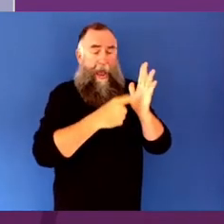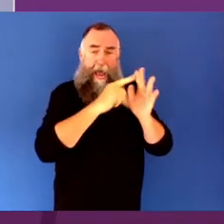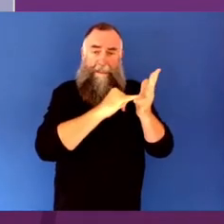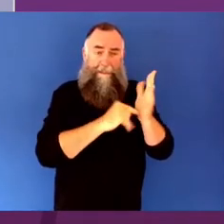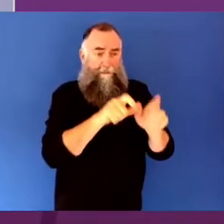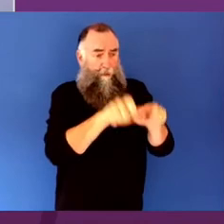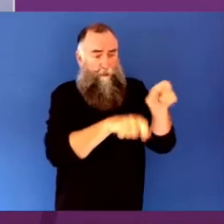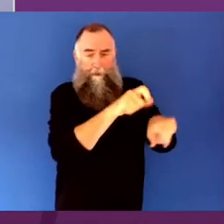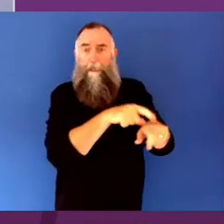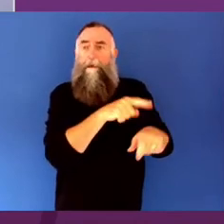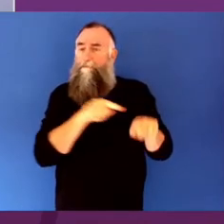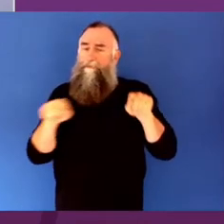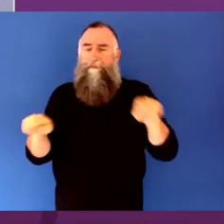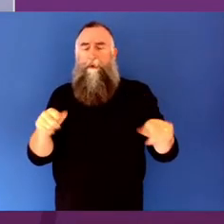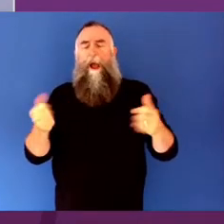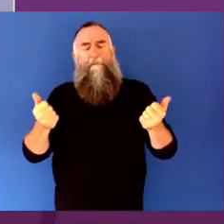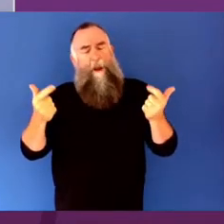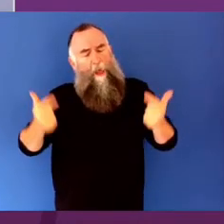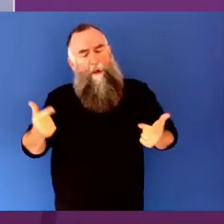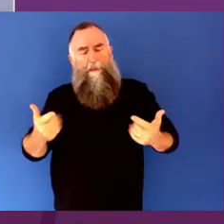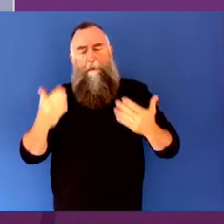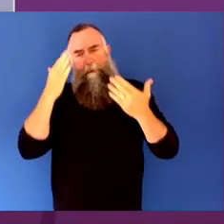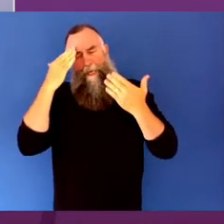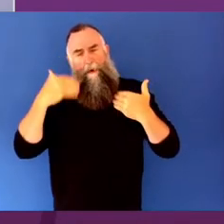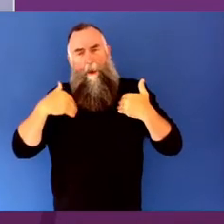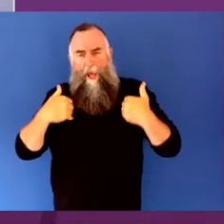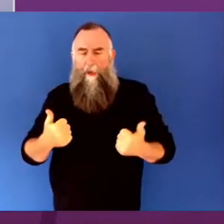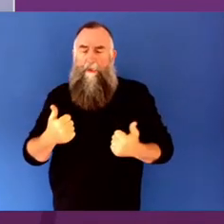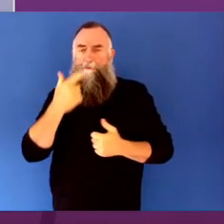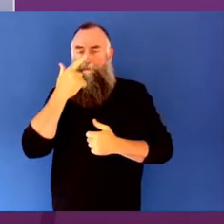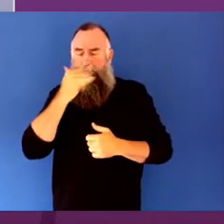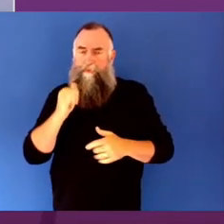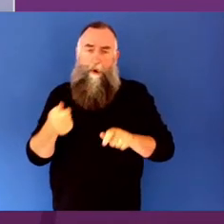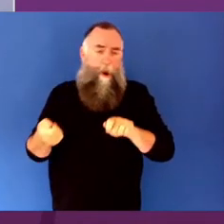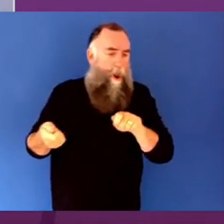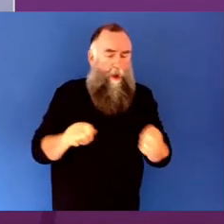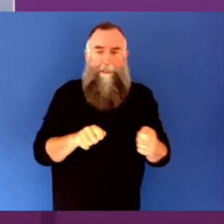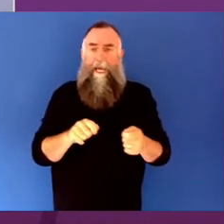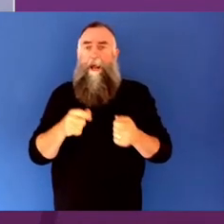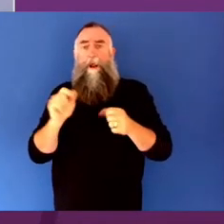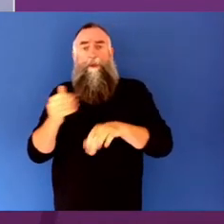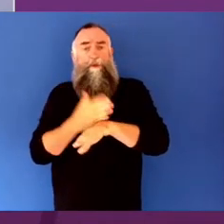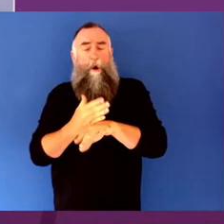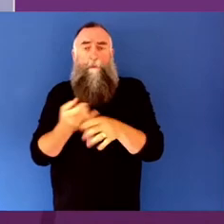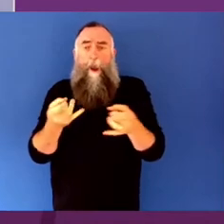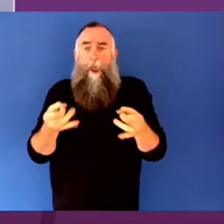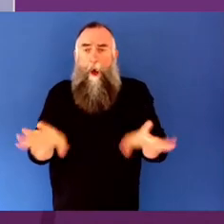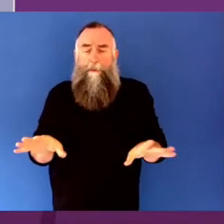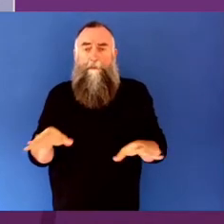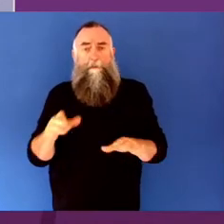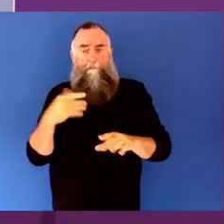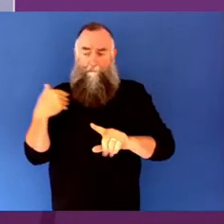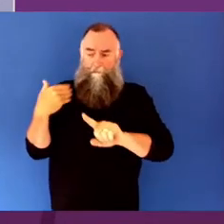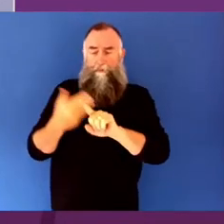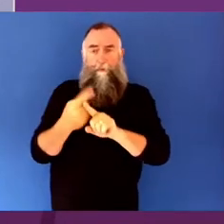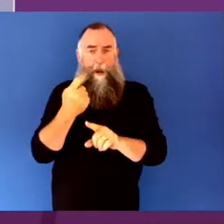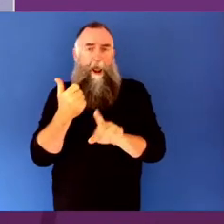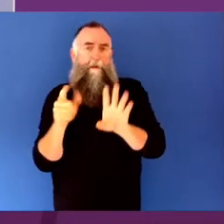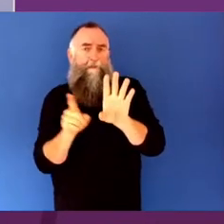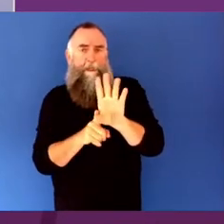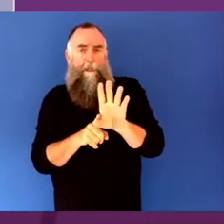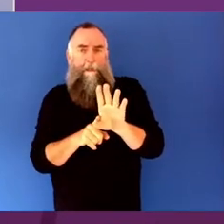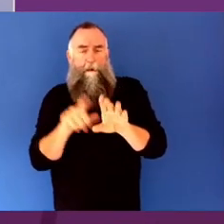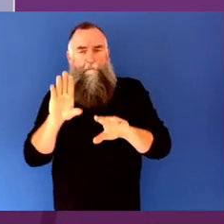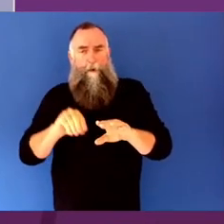lockdowns, health restrictions and loss of employment during the pandemic. The task force has been very pleased to work